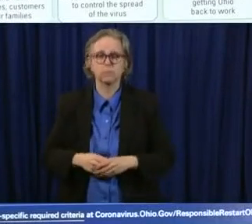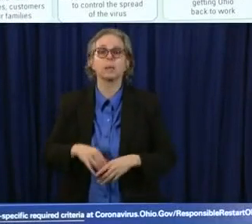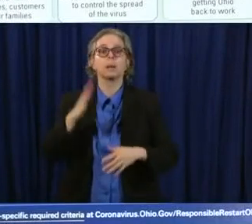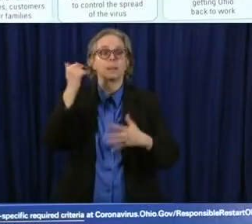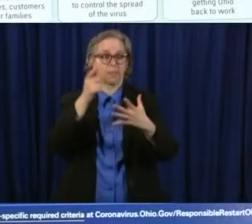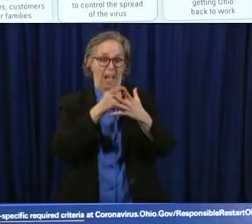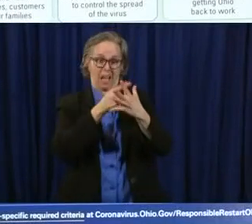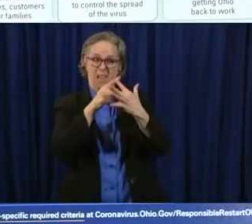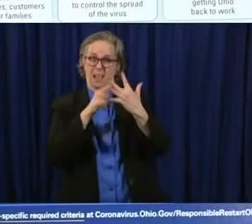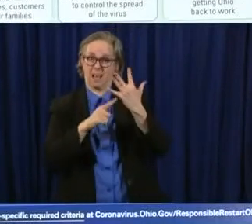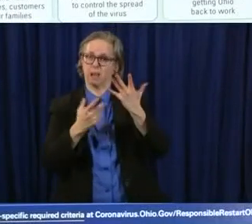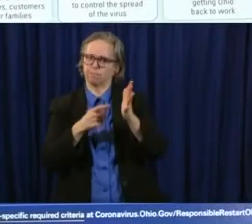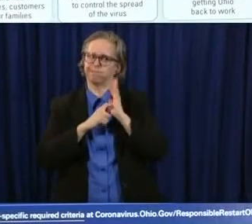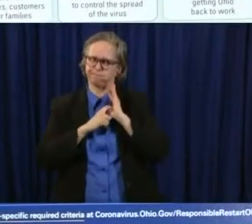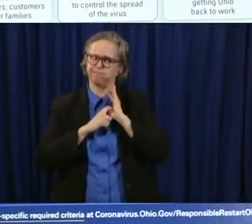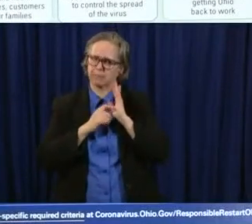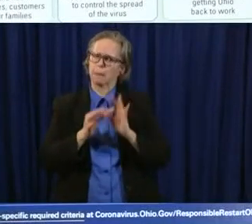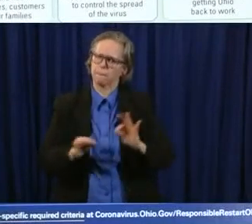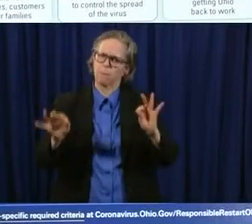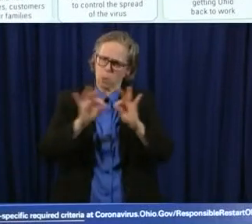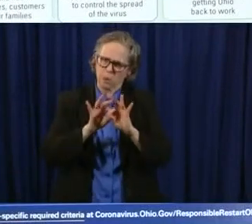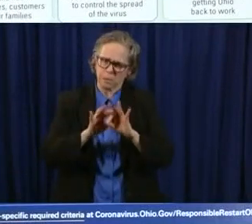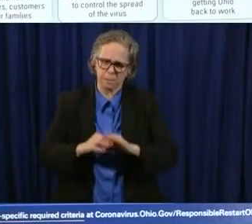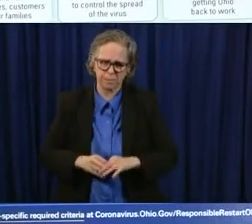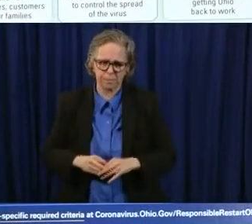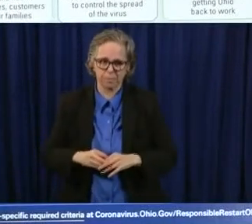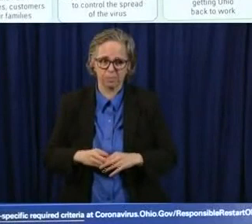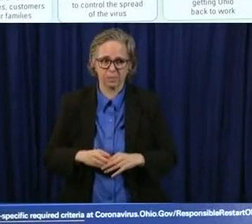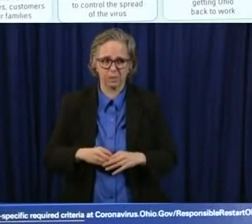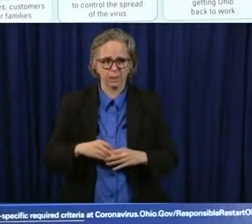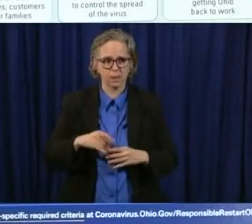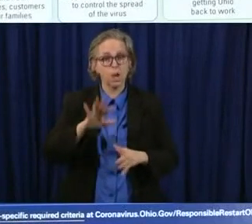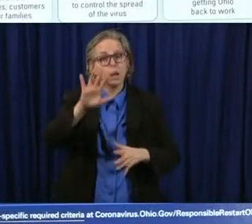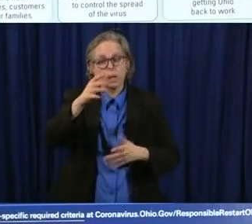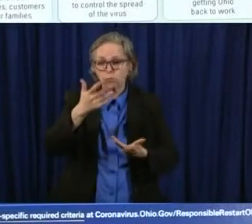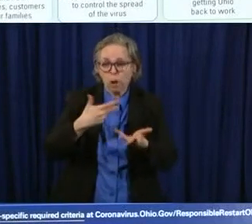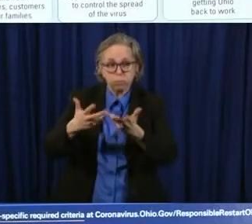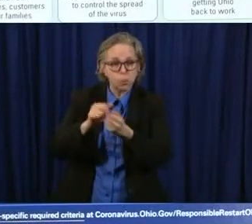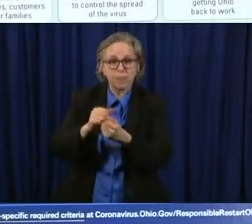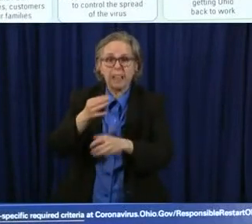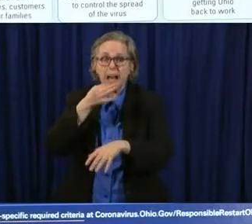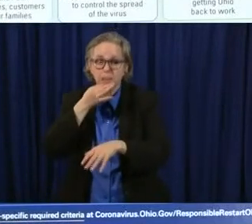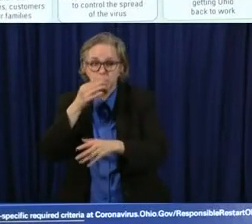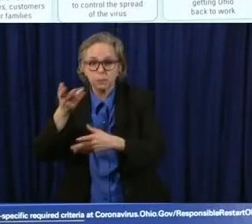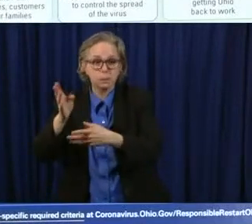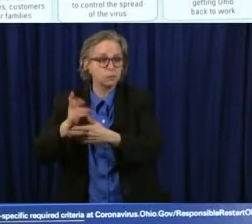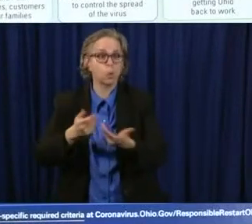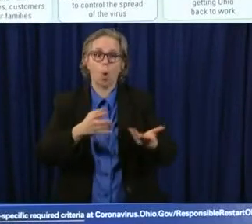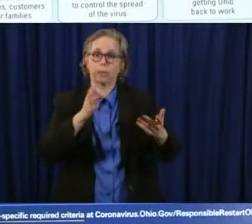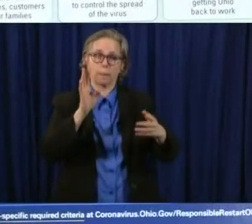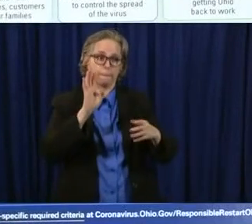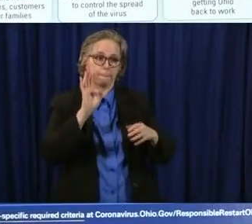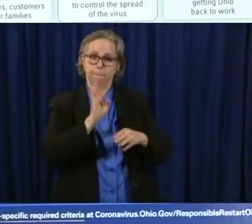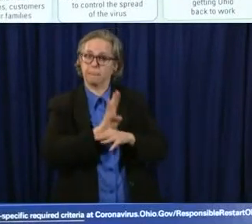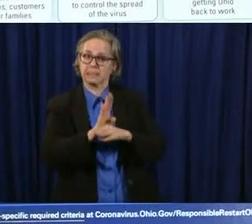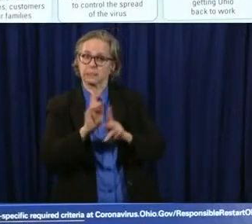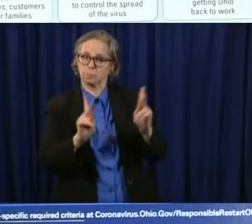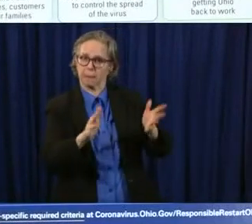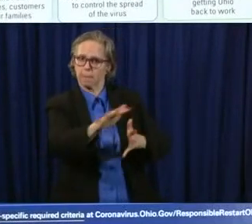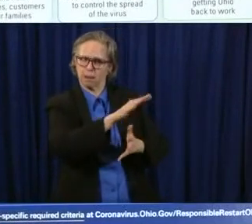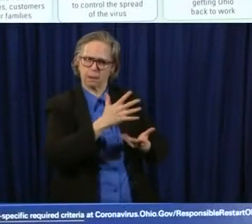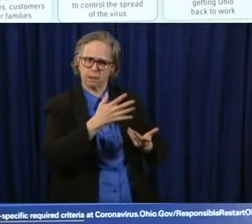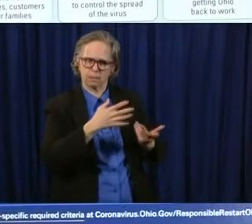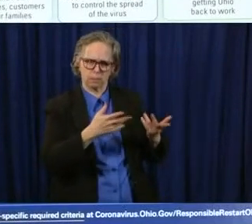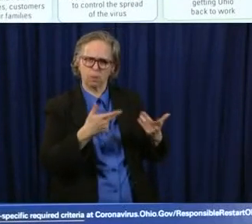with experts but also with business men and women who put these things together and who said i want to ensure that my